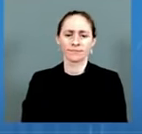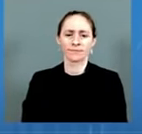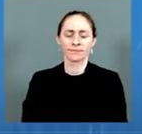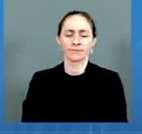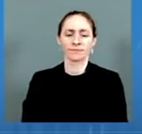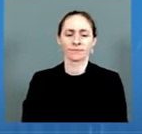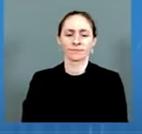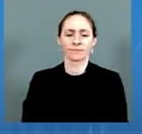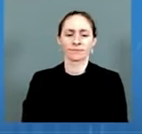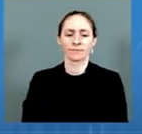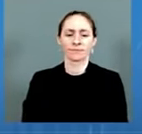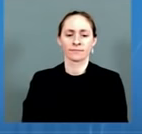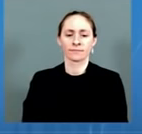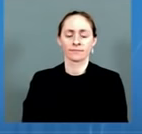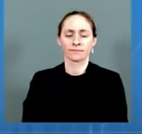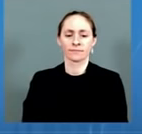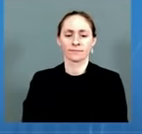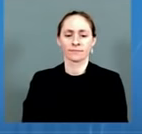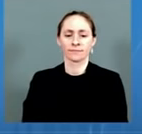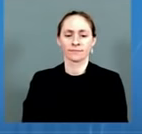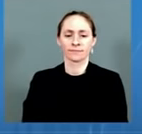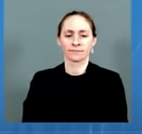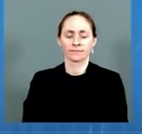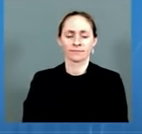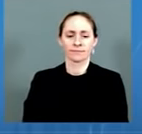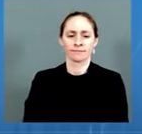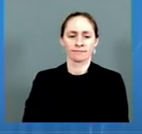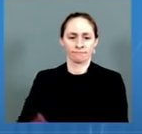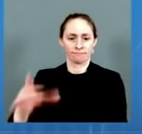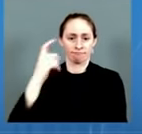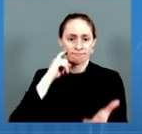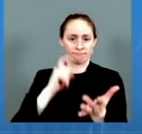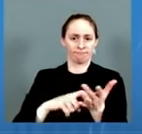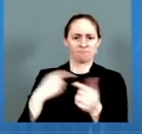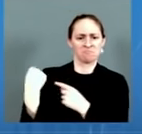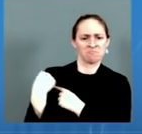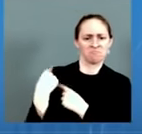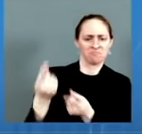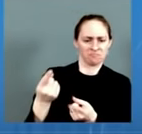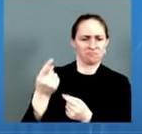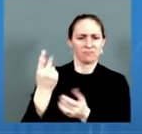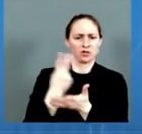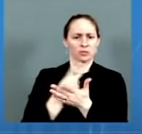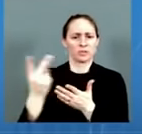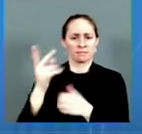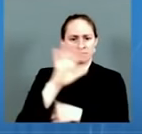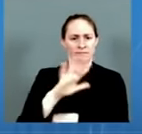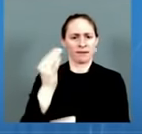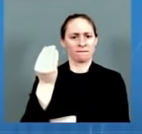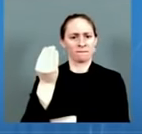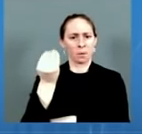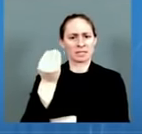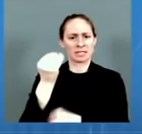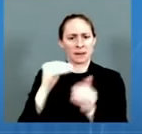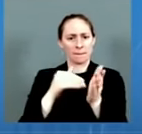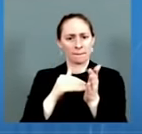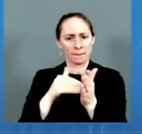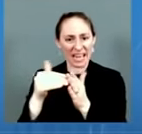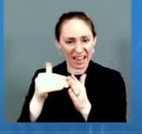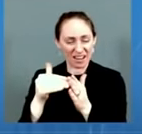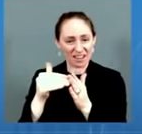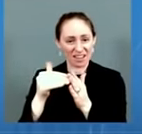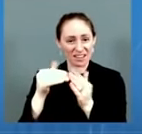14 million booster shots. That's our highest ever two-week total. So our booster program is